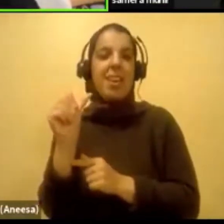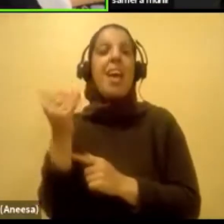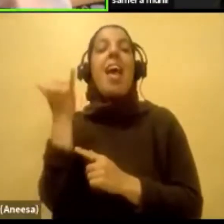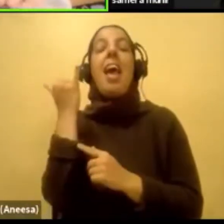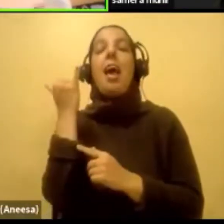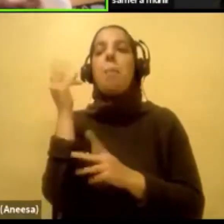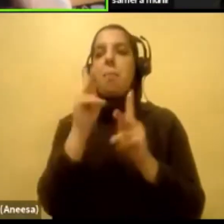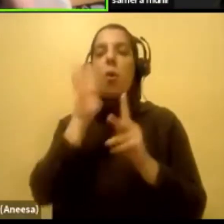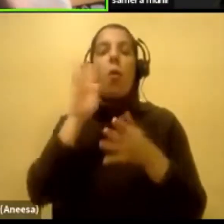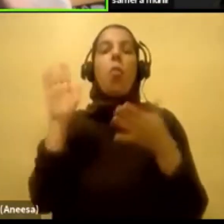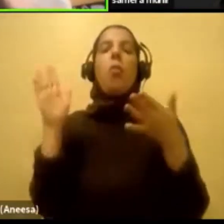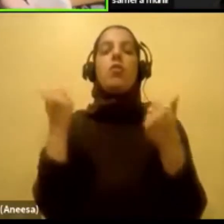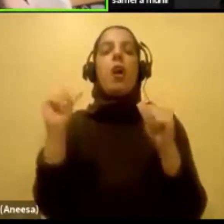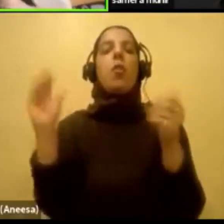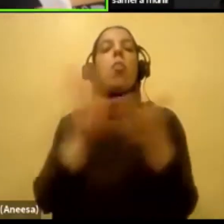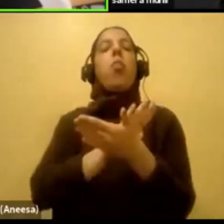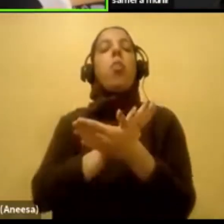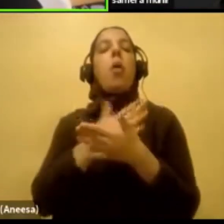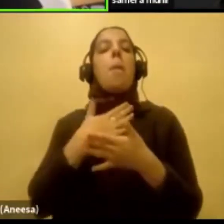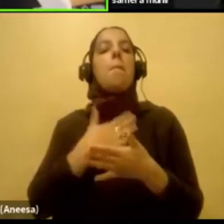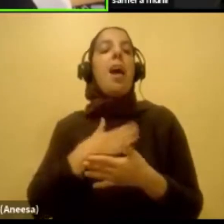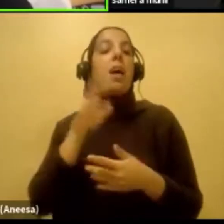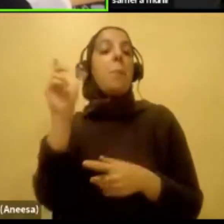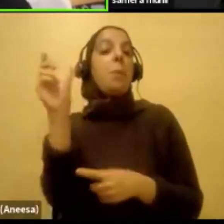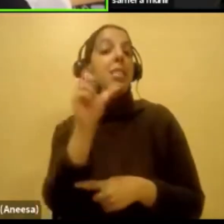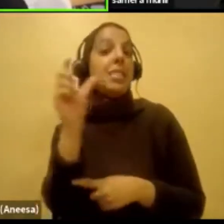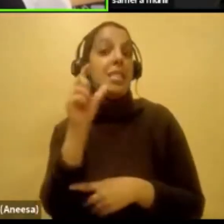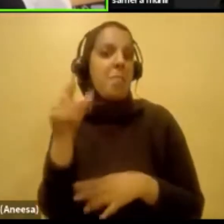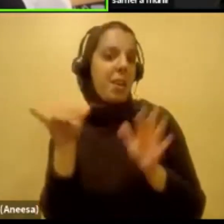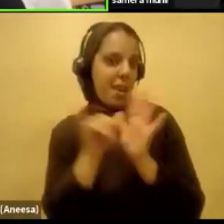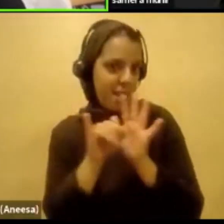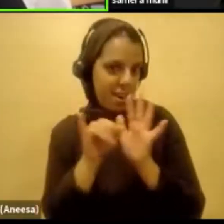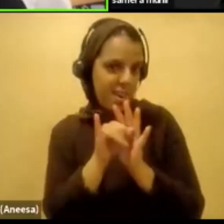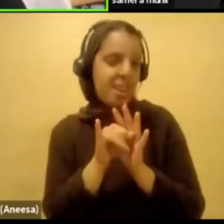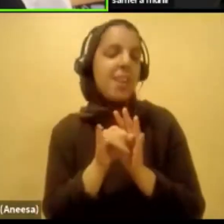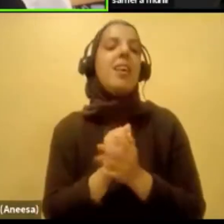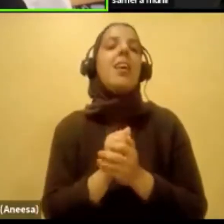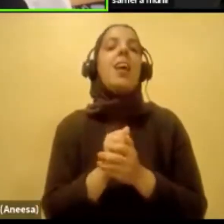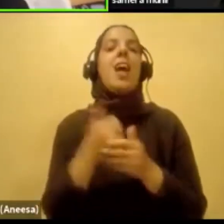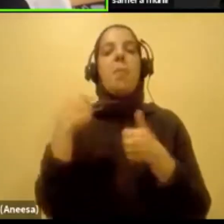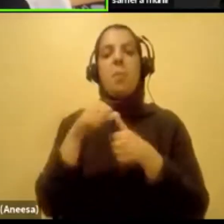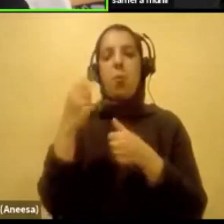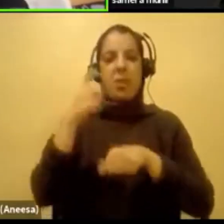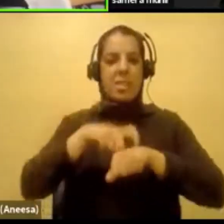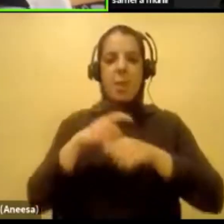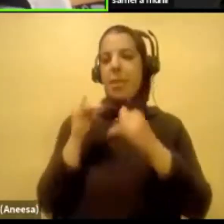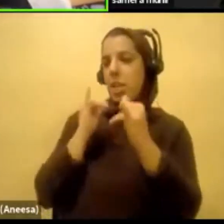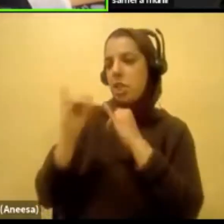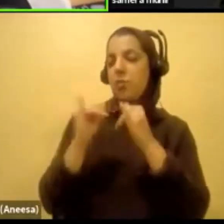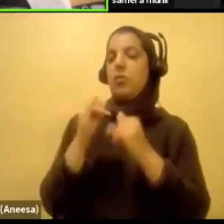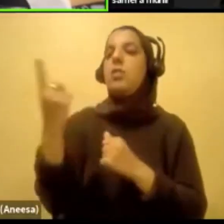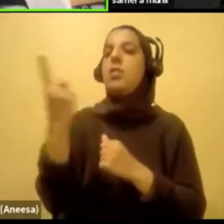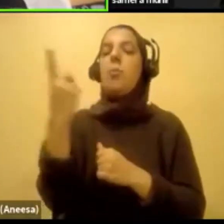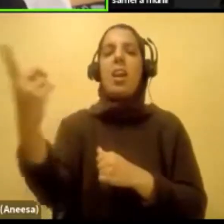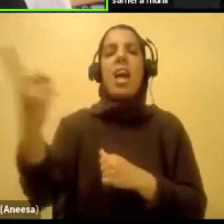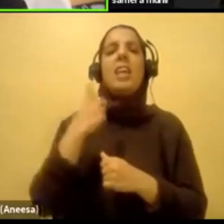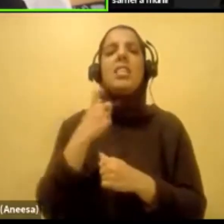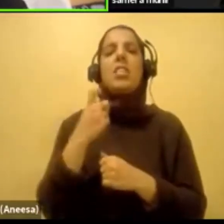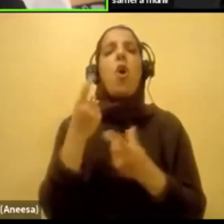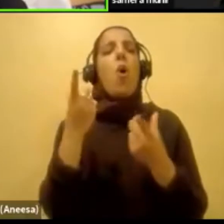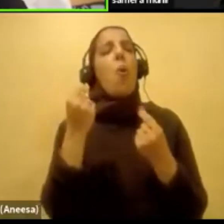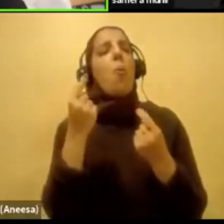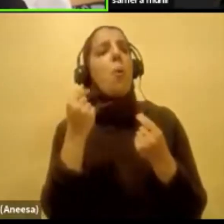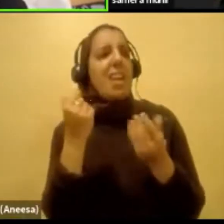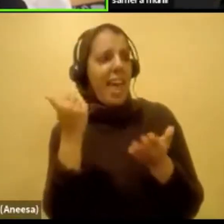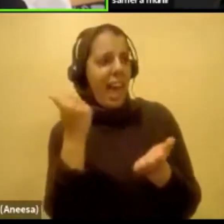They will use the tagline Muslim when it's convenient for them. I did an interview recently. I was asked, Maria, what helped you own